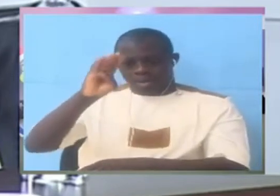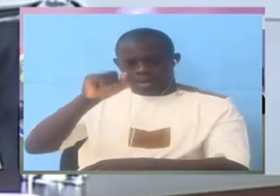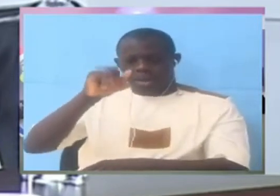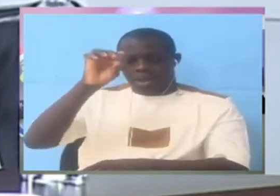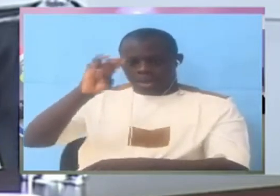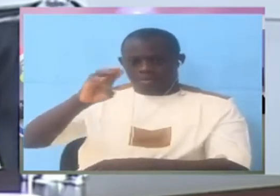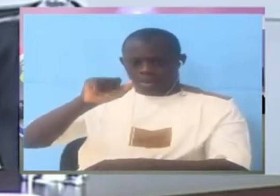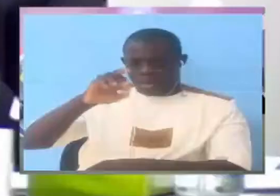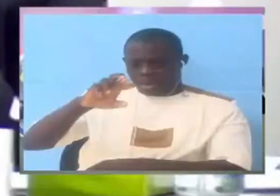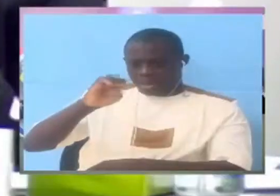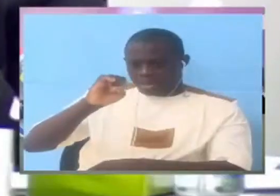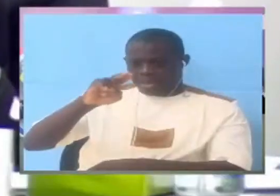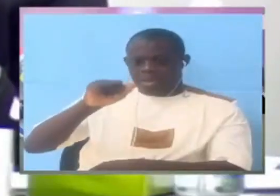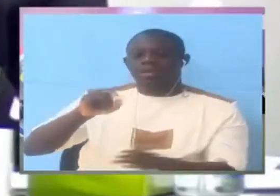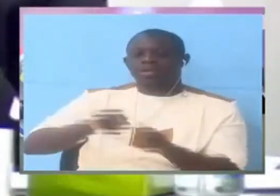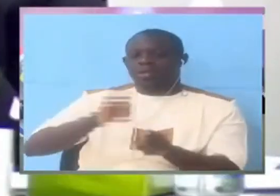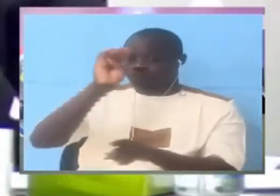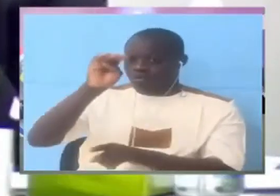He mentioned Salimina Drame.